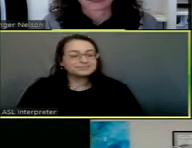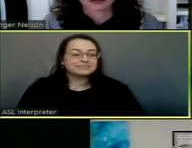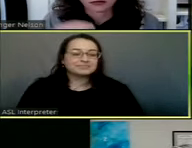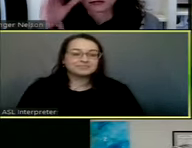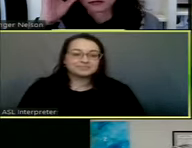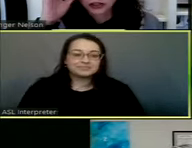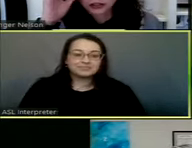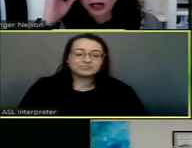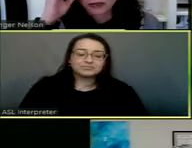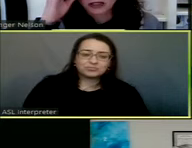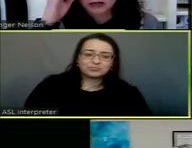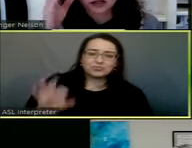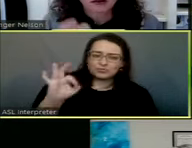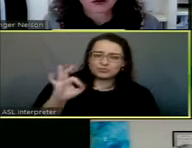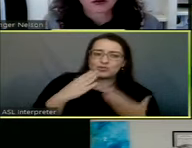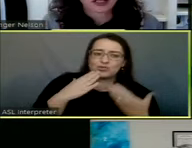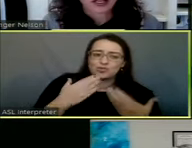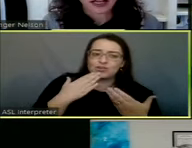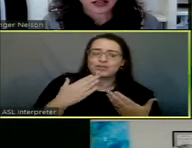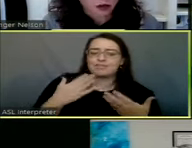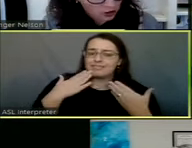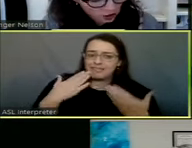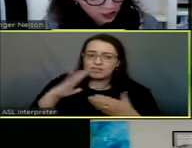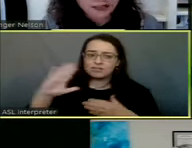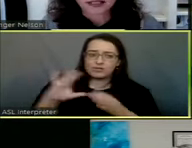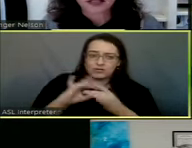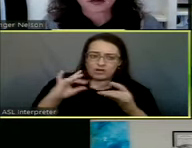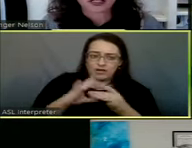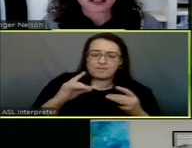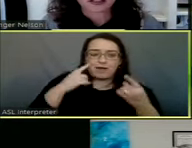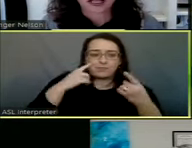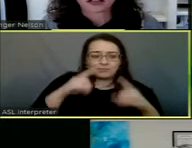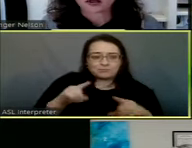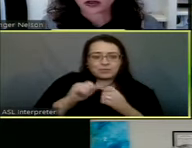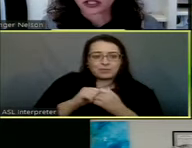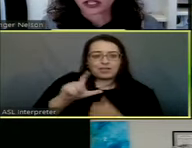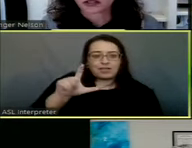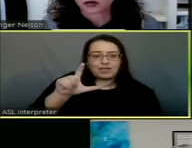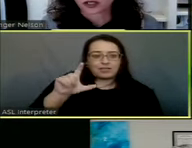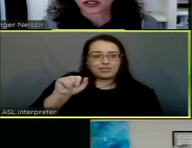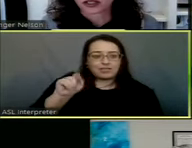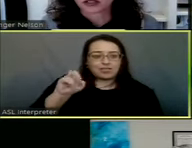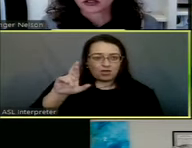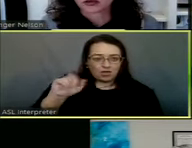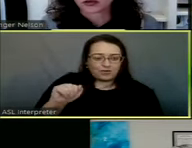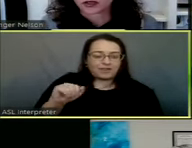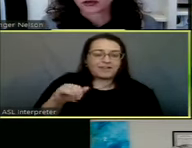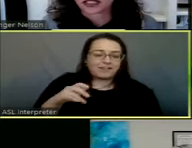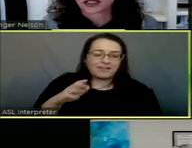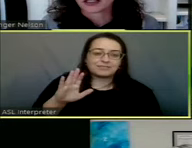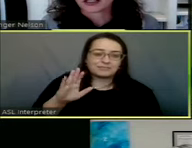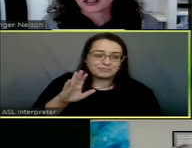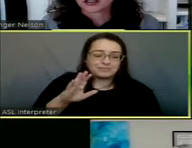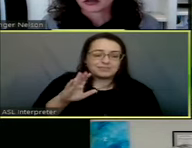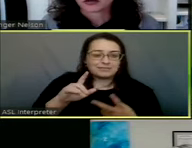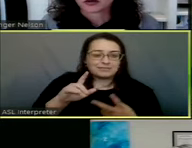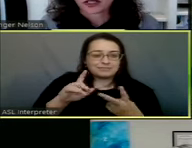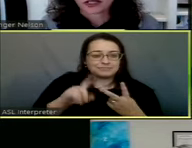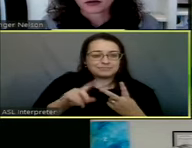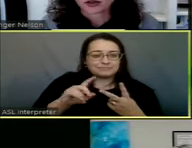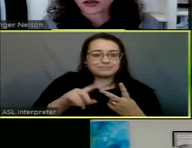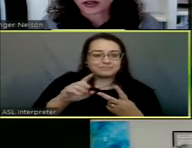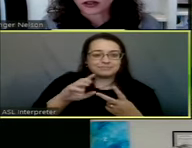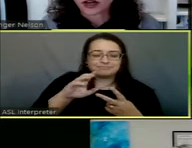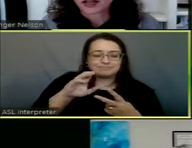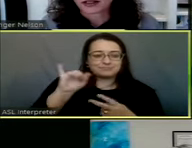So good comments, well, I will echo what Laura said, the rest of the council appreciates the work that the two of you did to